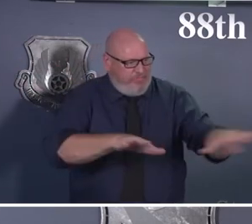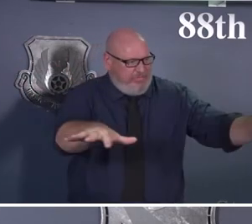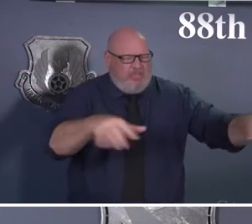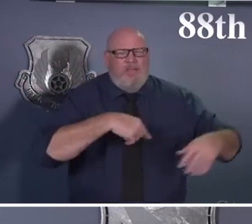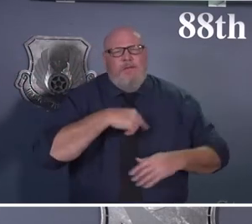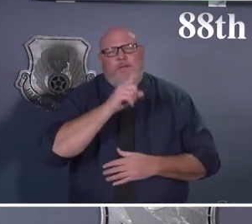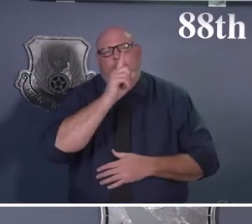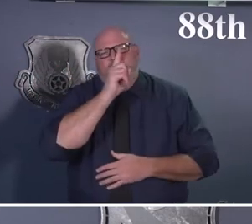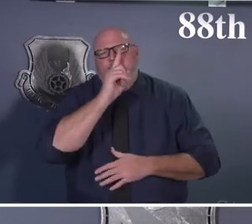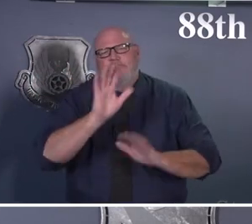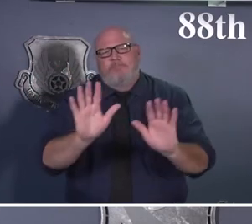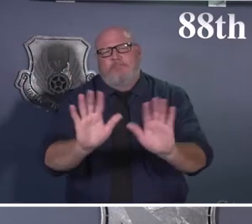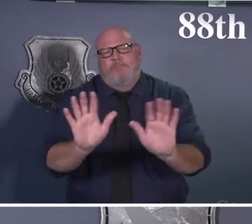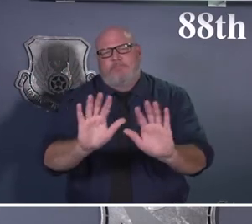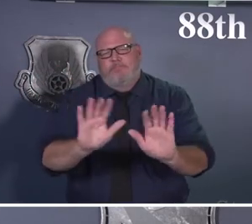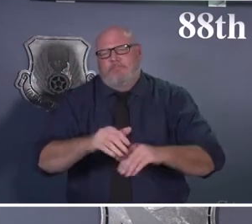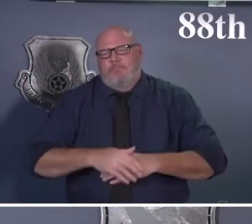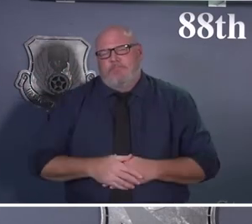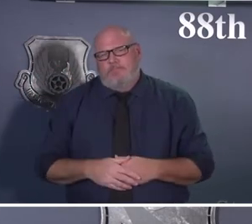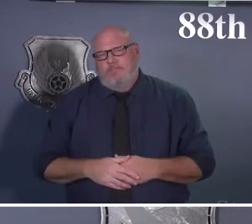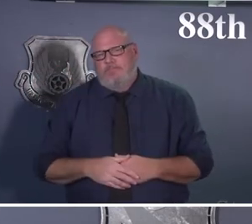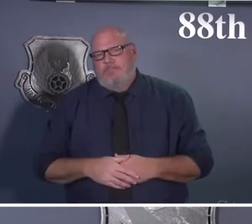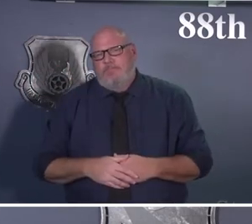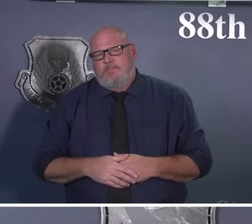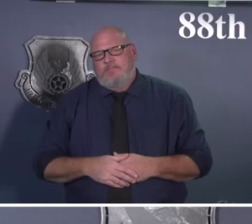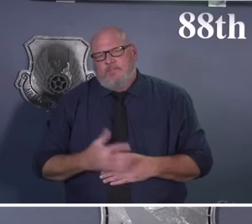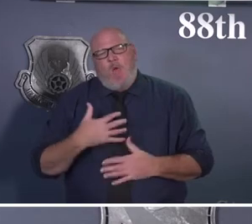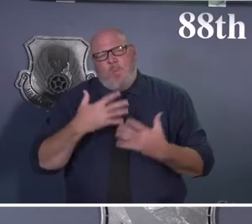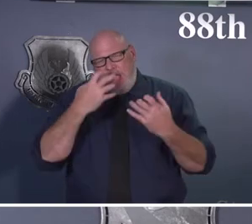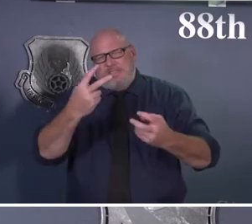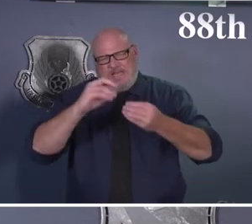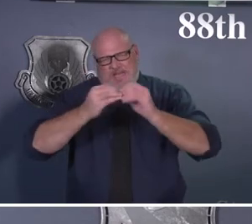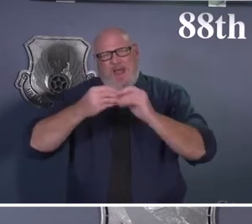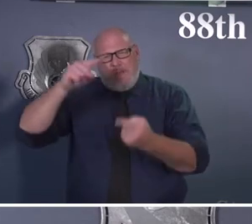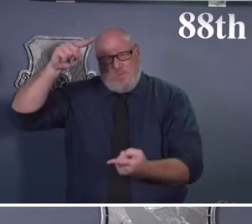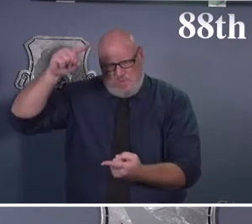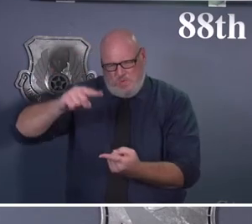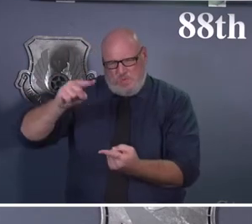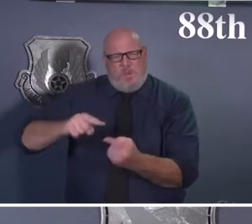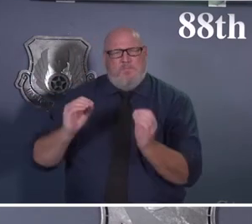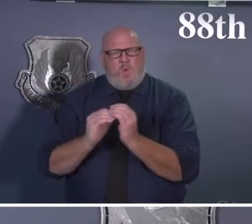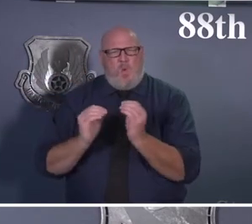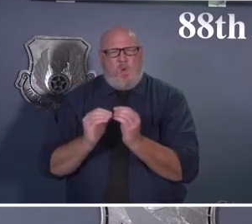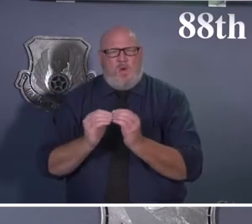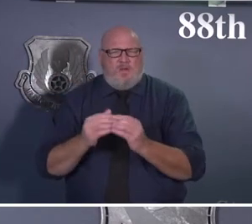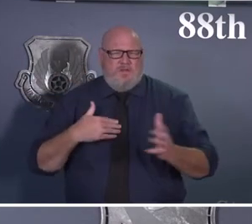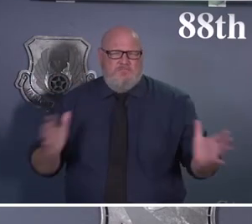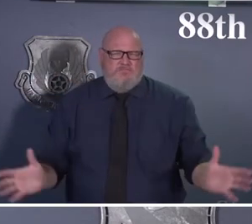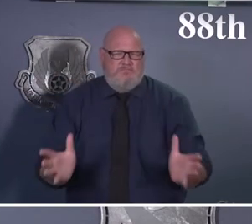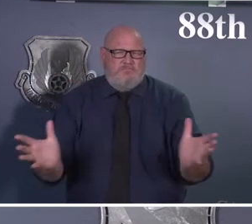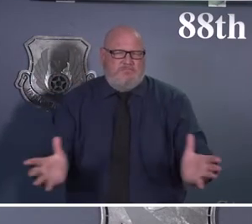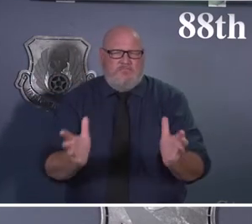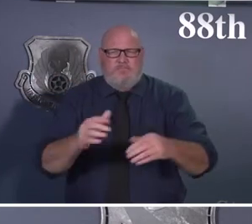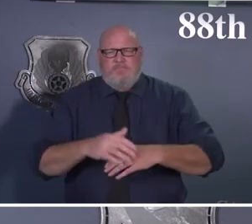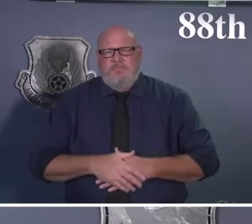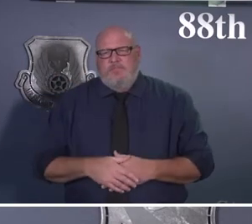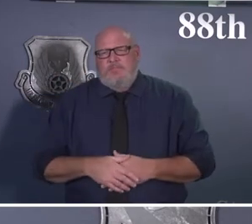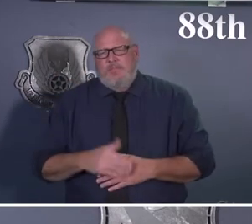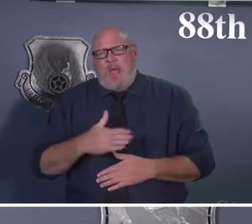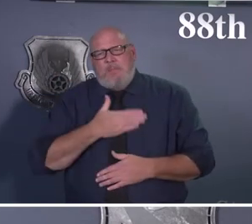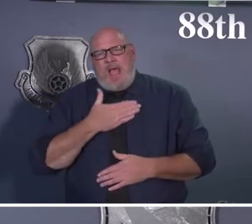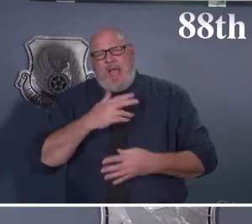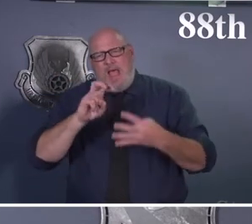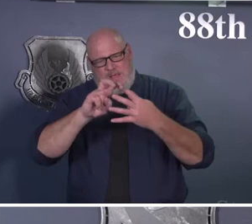in HP Con Charlie because it's still a serious threat. so, yep, we're happy to make the transition from Delta to Charlie, but